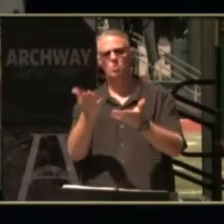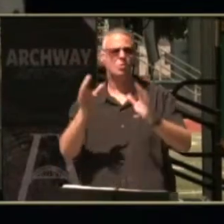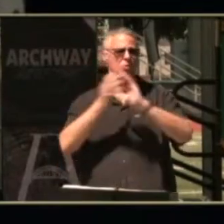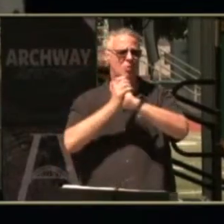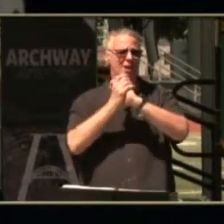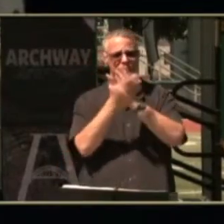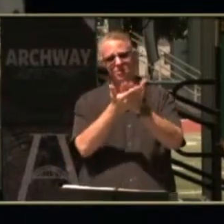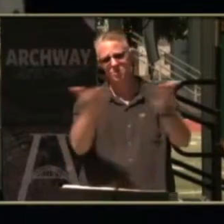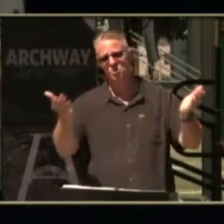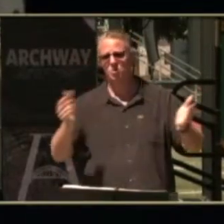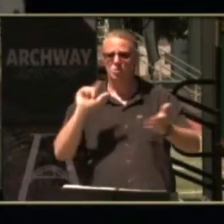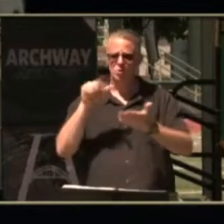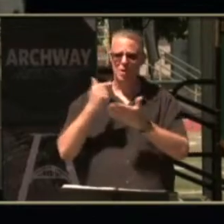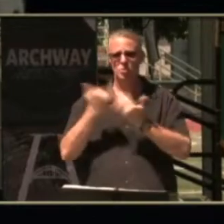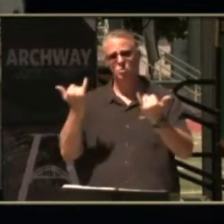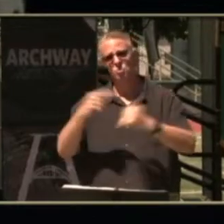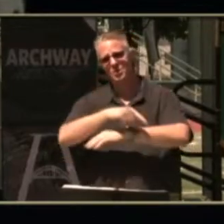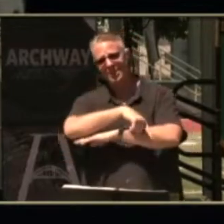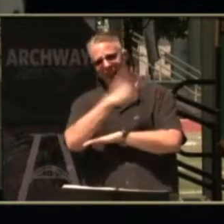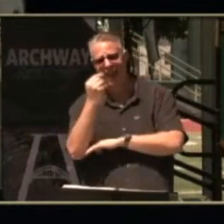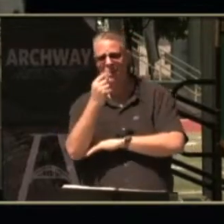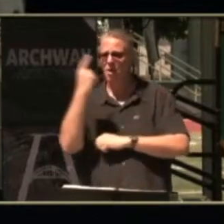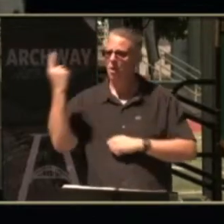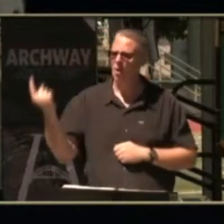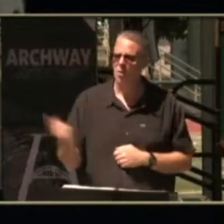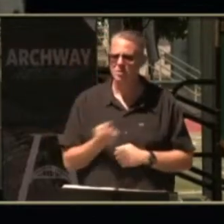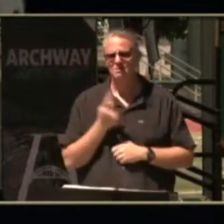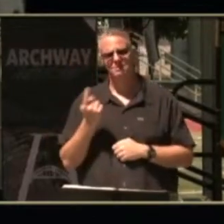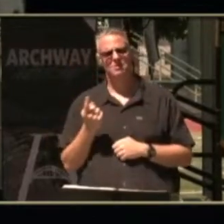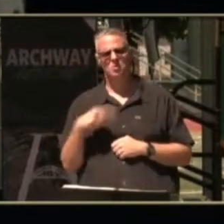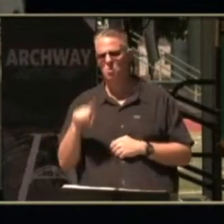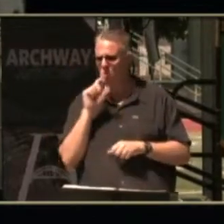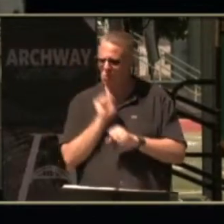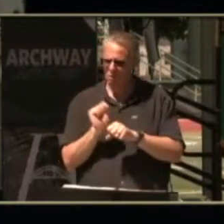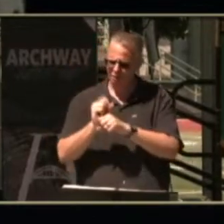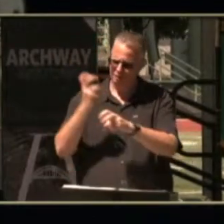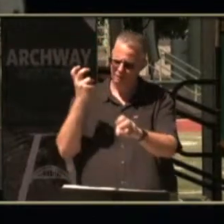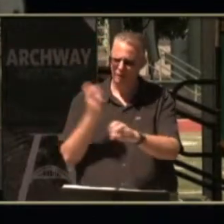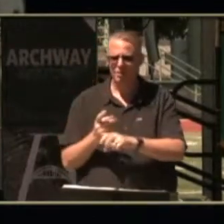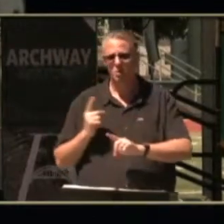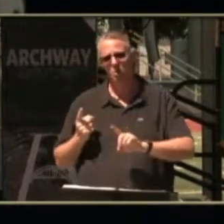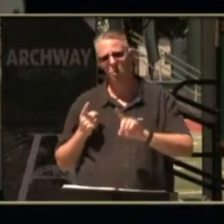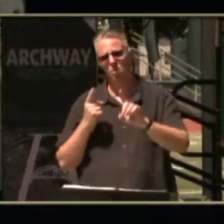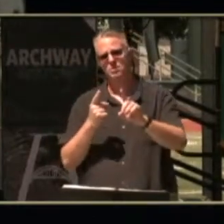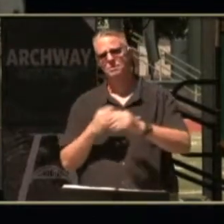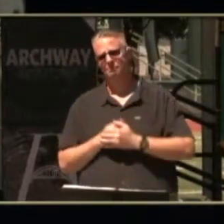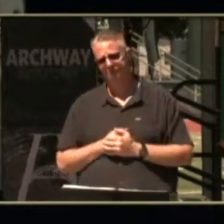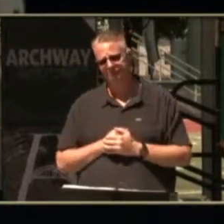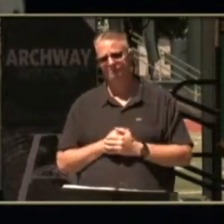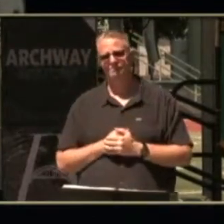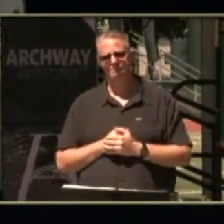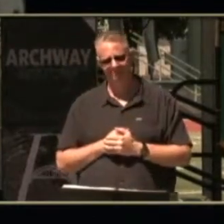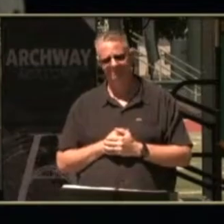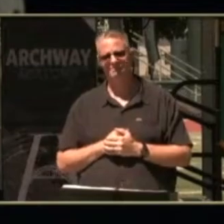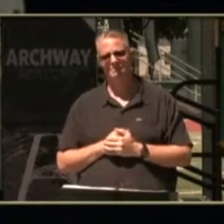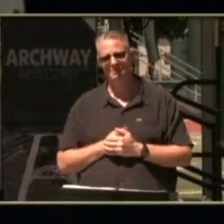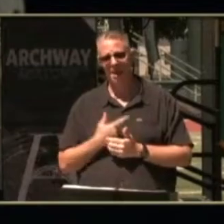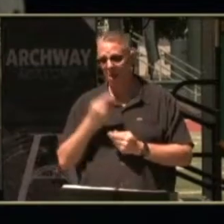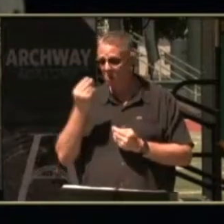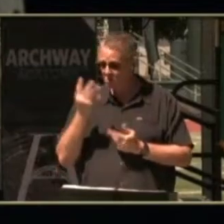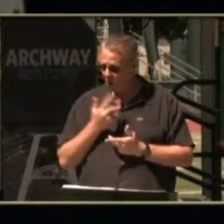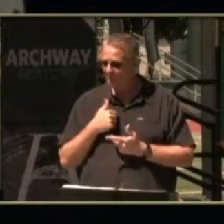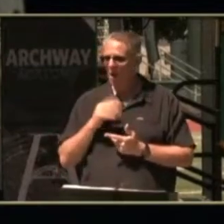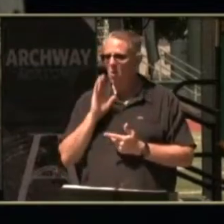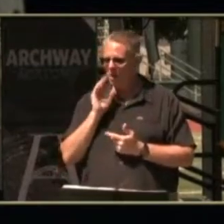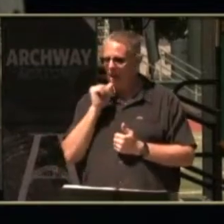graduates today and always you've really worked really hard on your goals i told myself i would